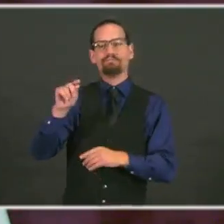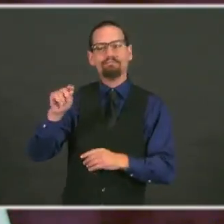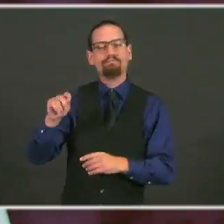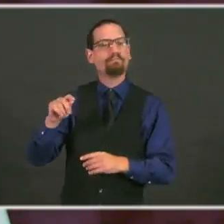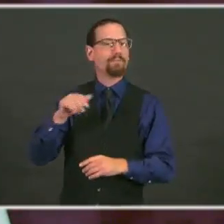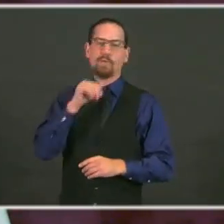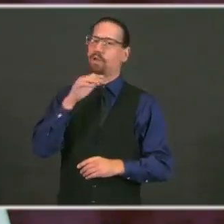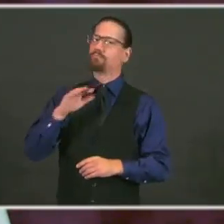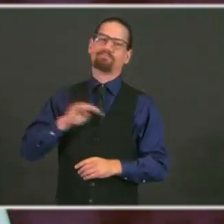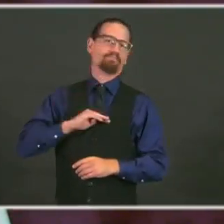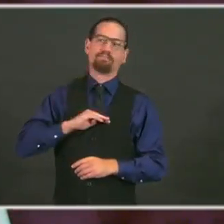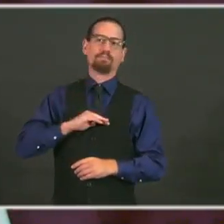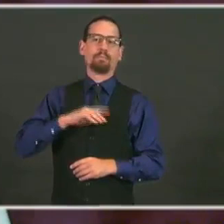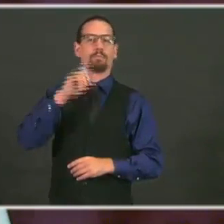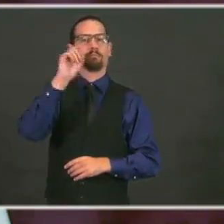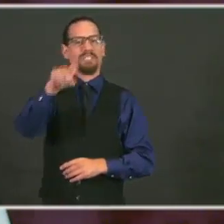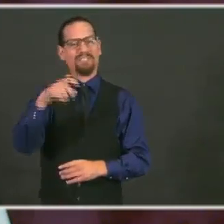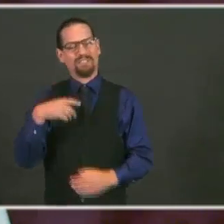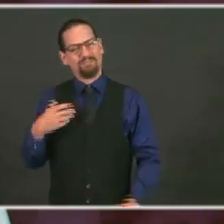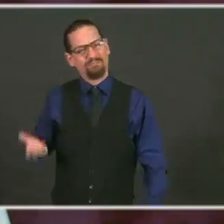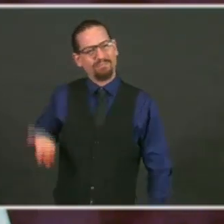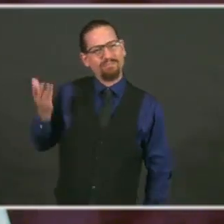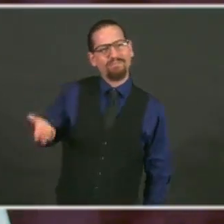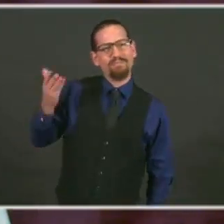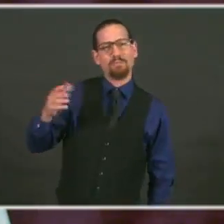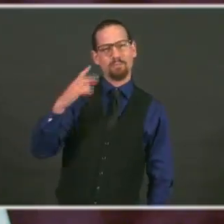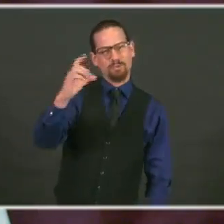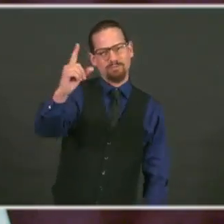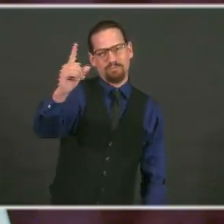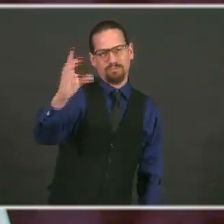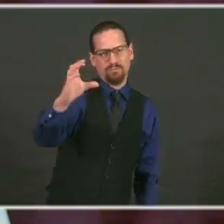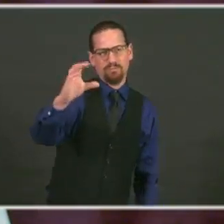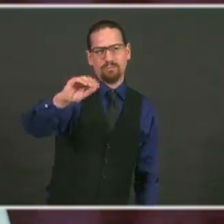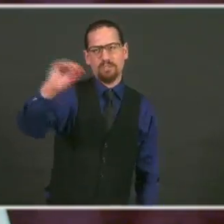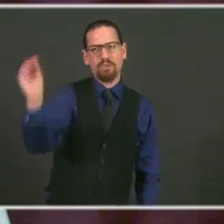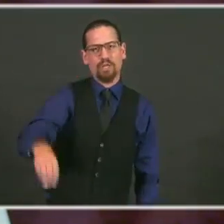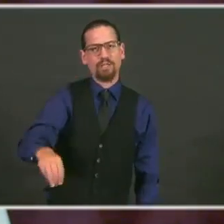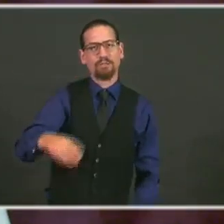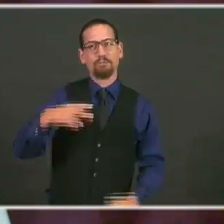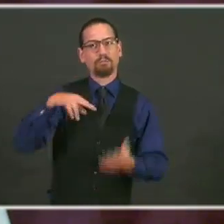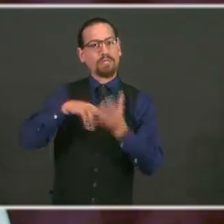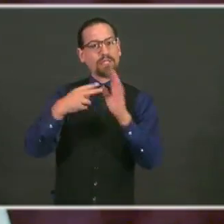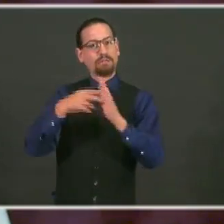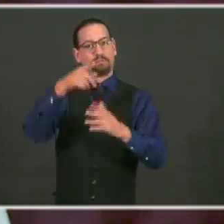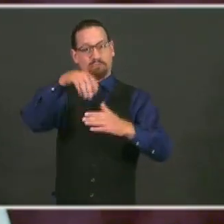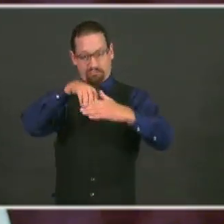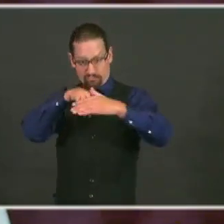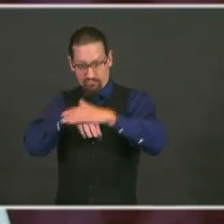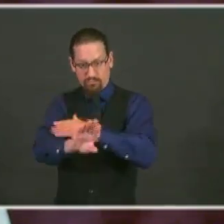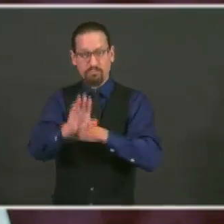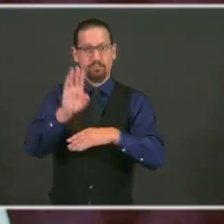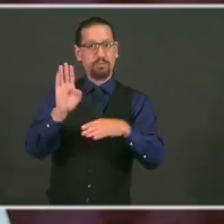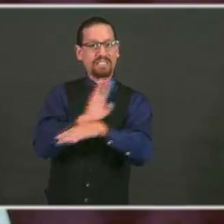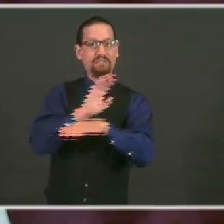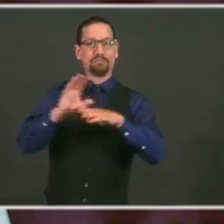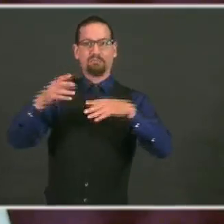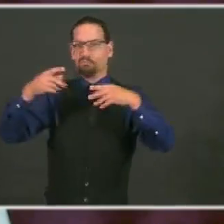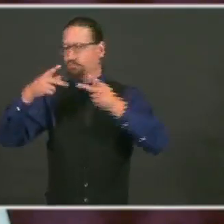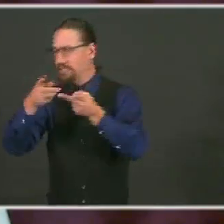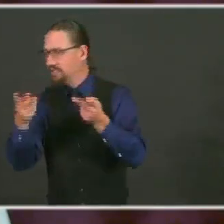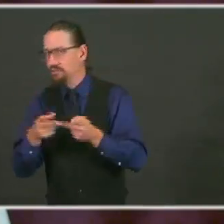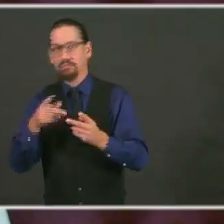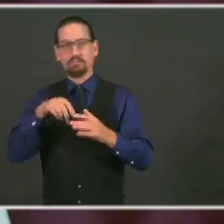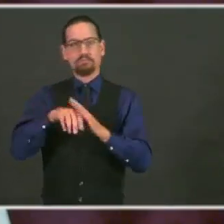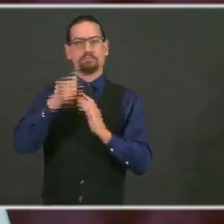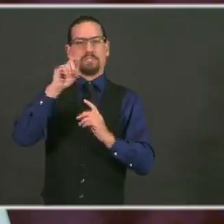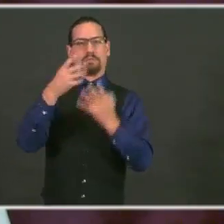not to be doing some kind of health screening prior to somebody entering the business. It could be a temperature check. It could be